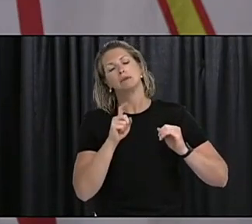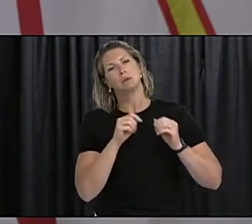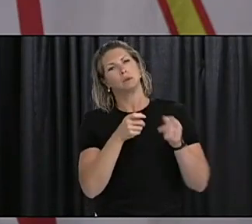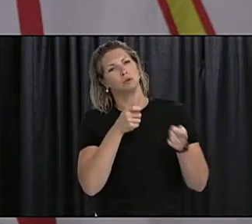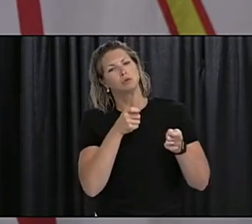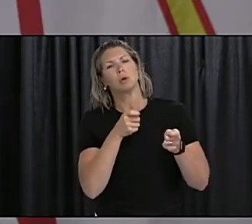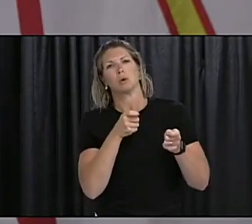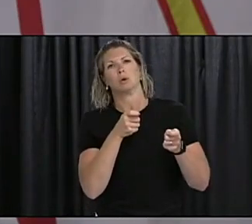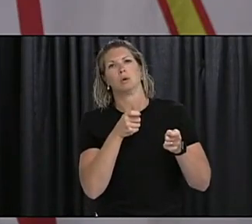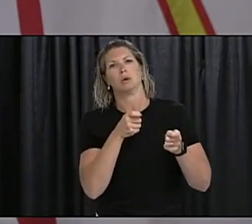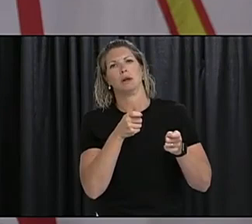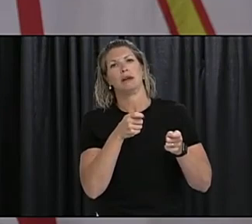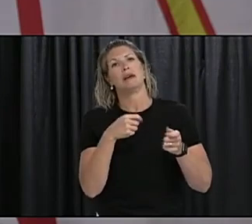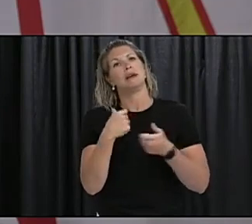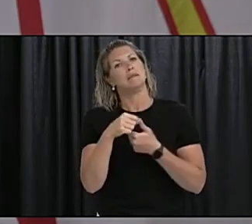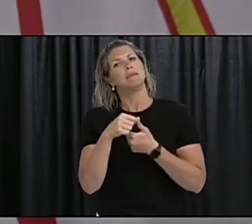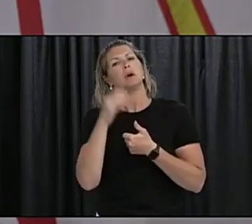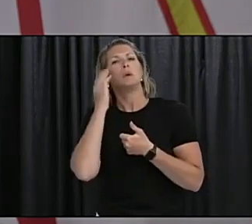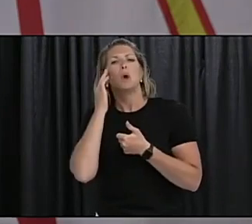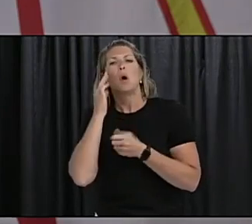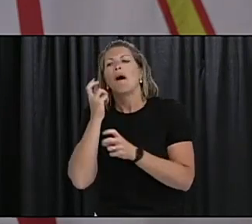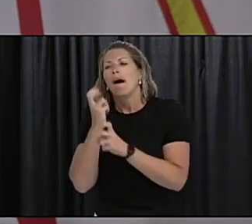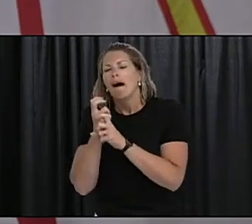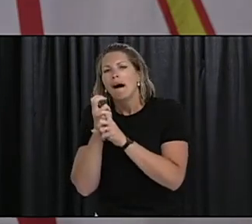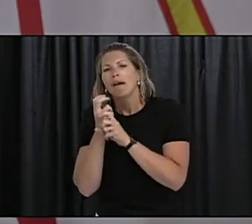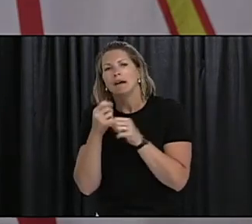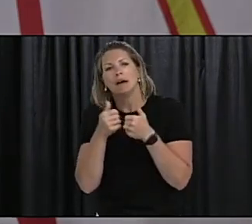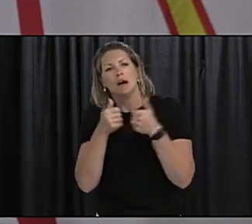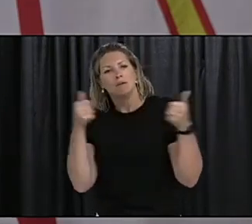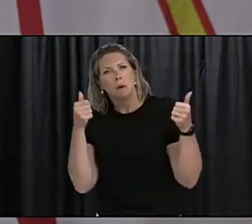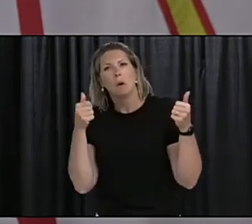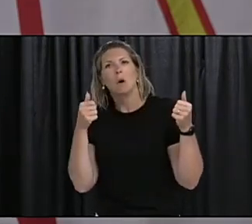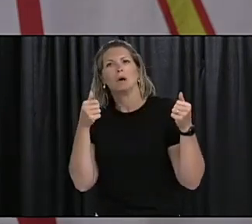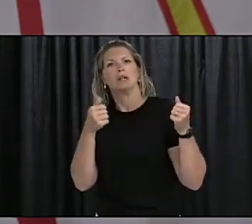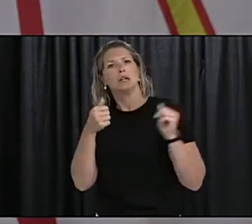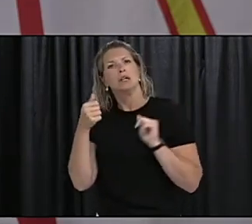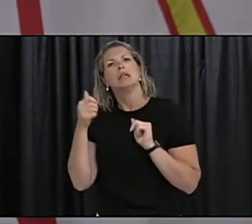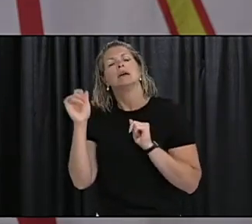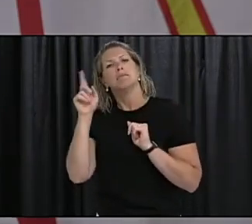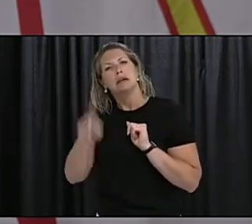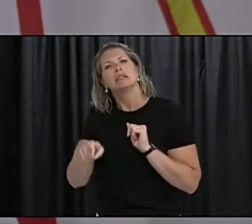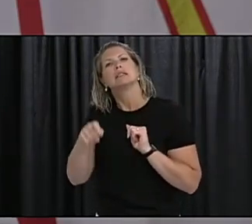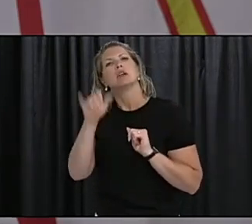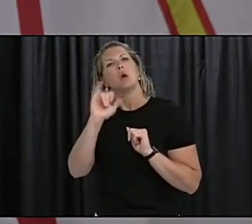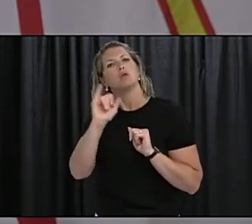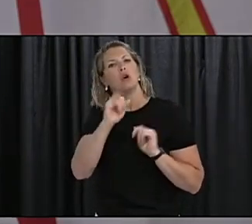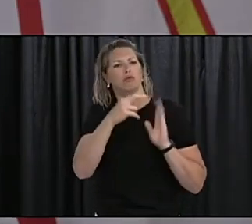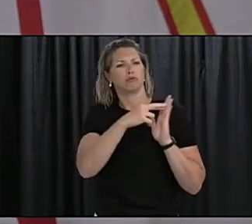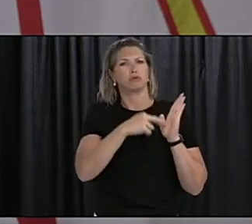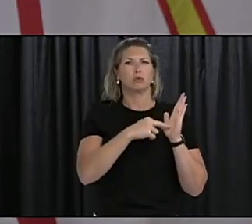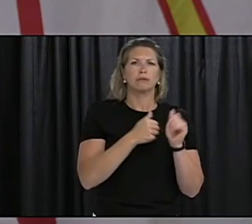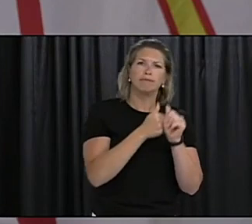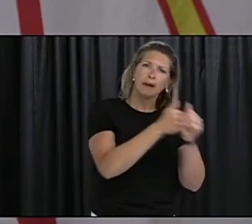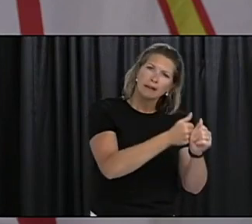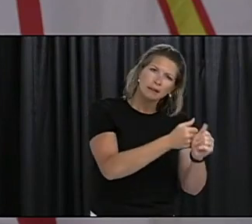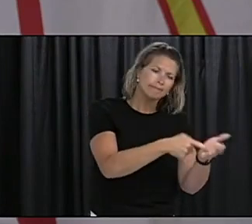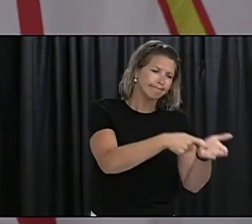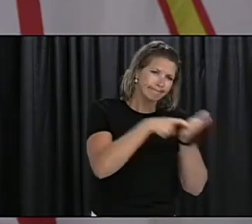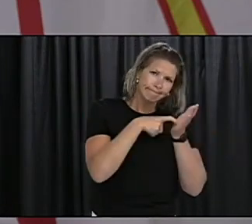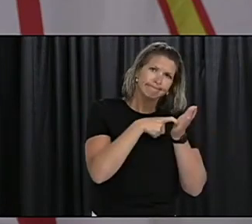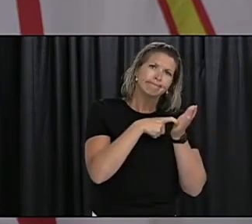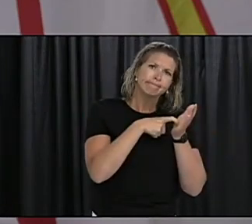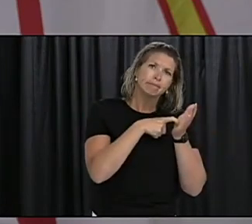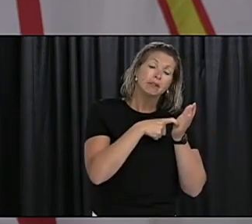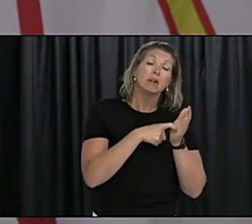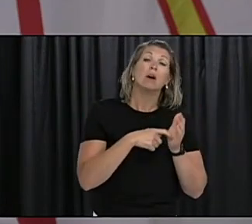we must not be complacent with these measures. We will continue to see cases, and it is important that people